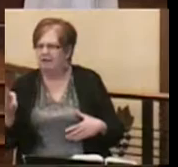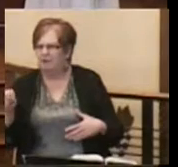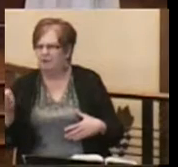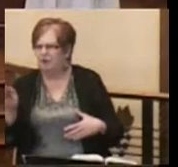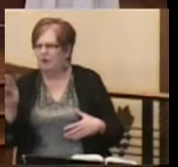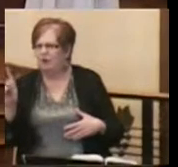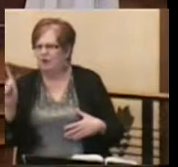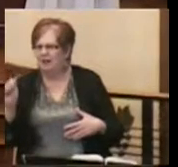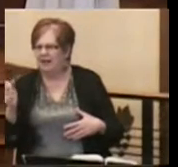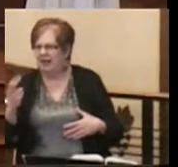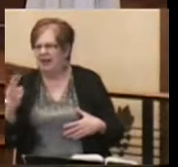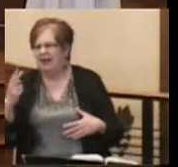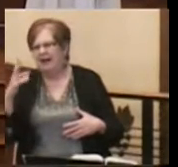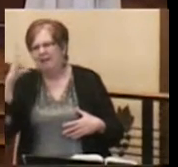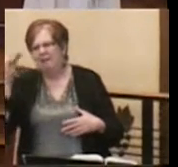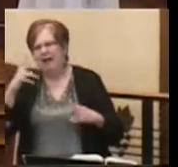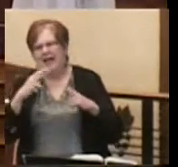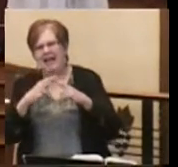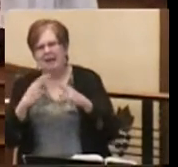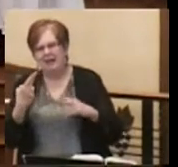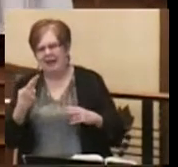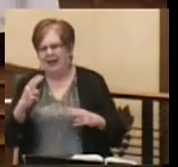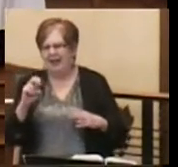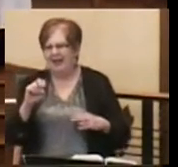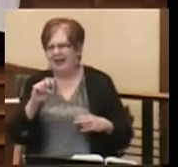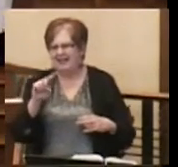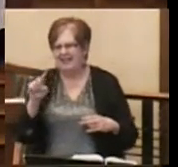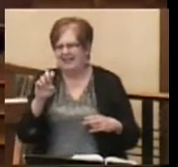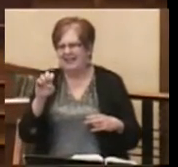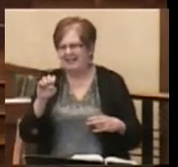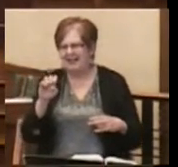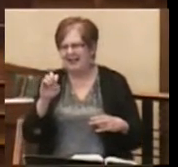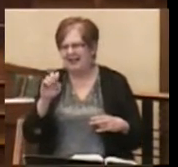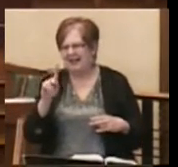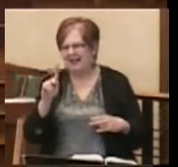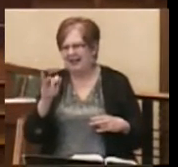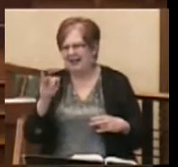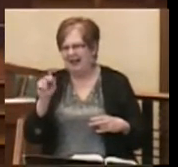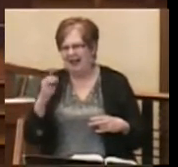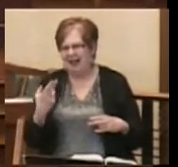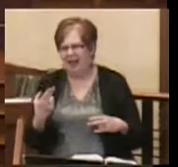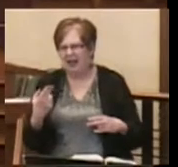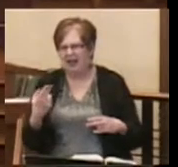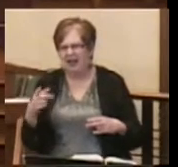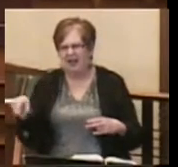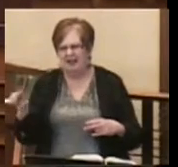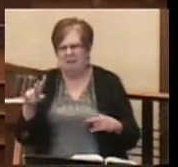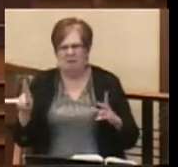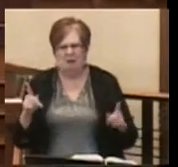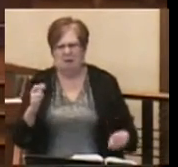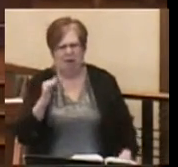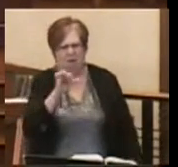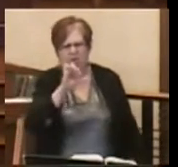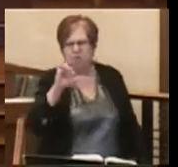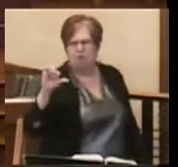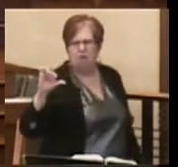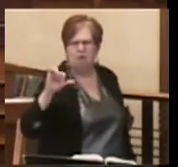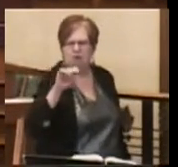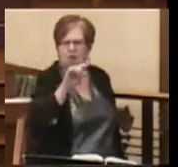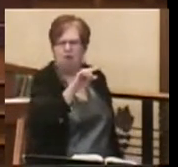a guy named Hezekiah. And the people of Judah stand up to this blasphemous Assyrian king,